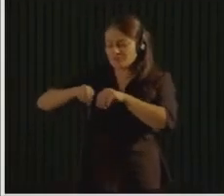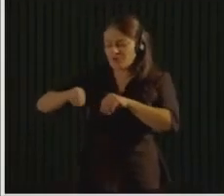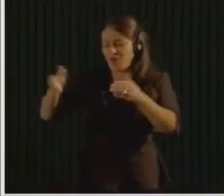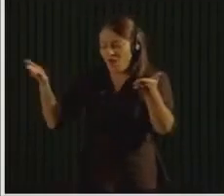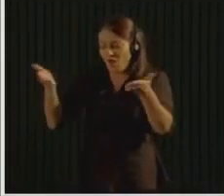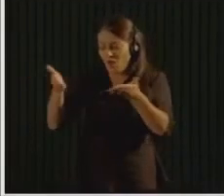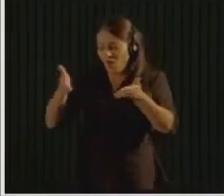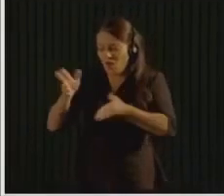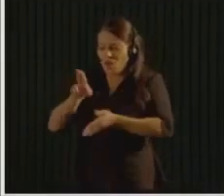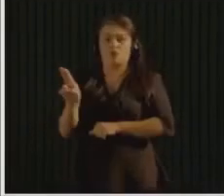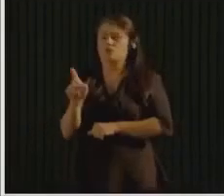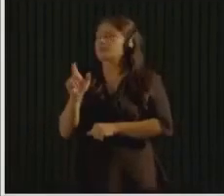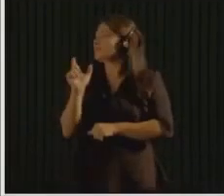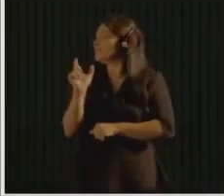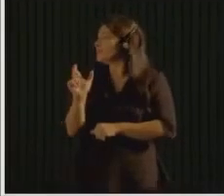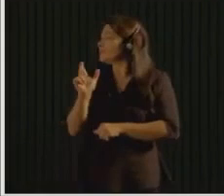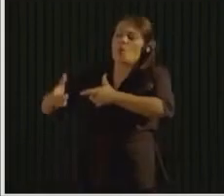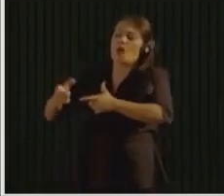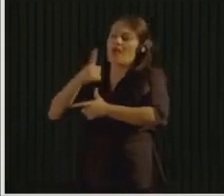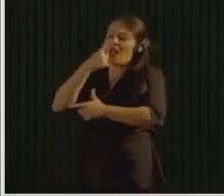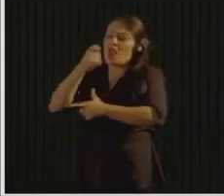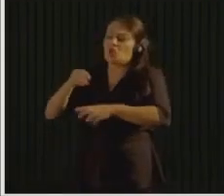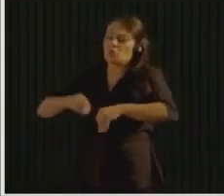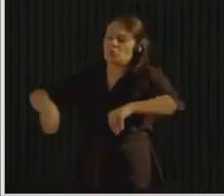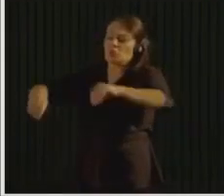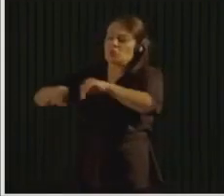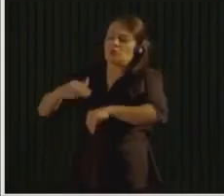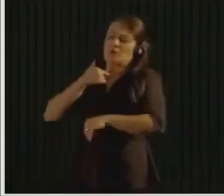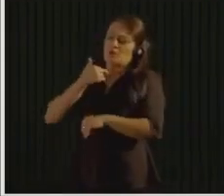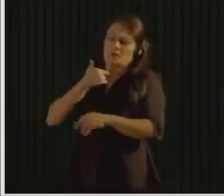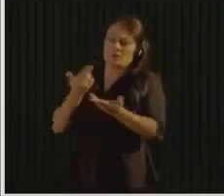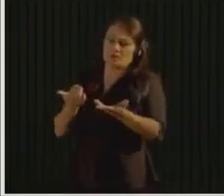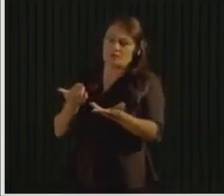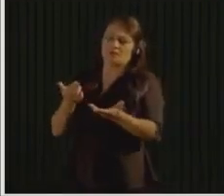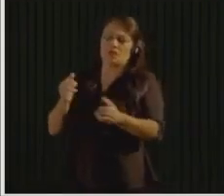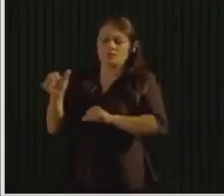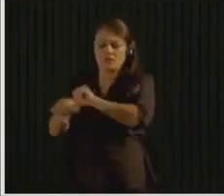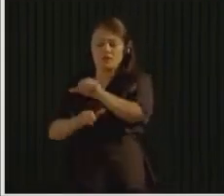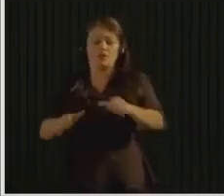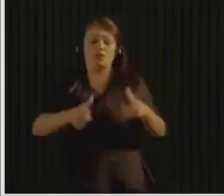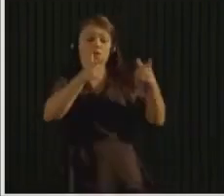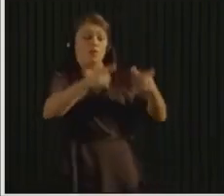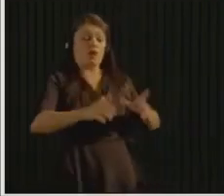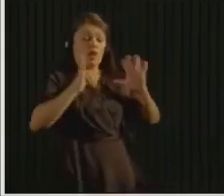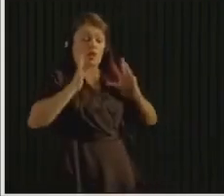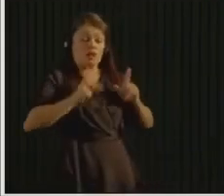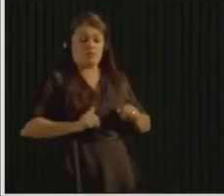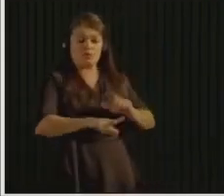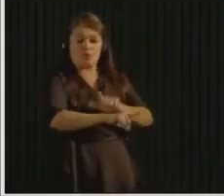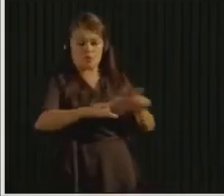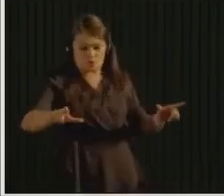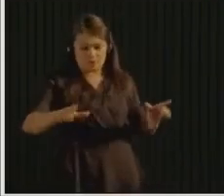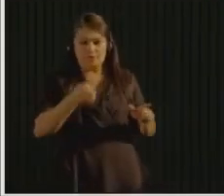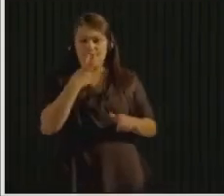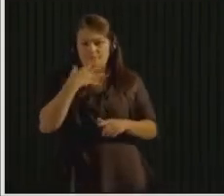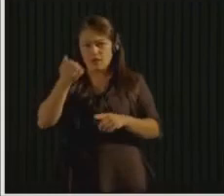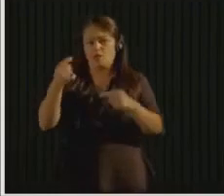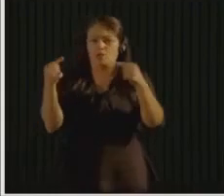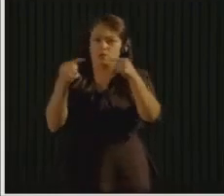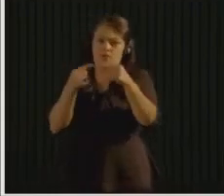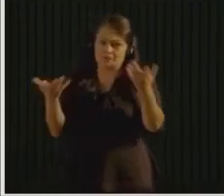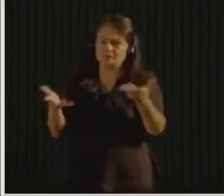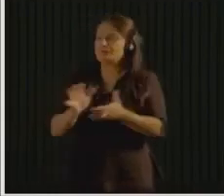compostable organics in California in the food scraps and organics go into the landfill. They create a biogas which is